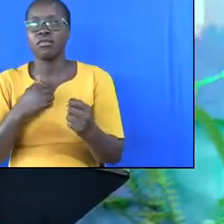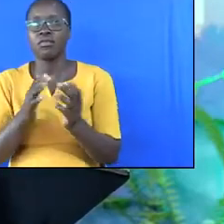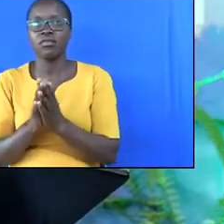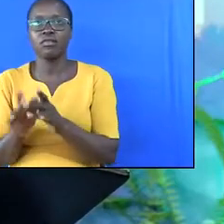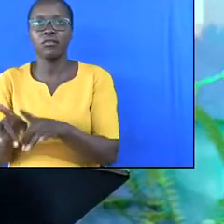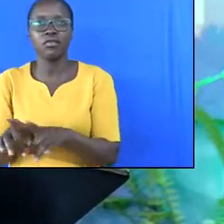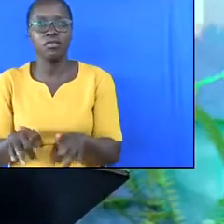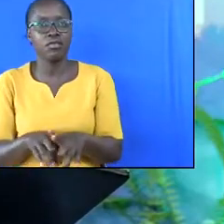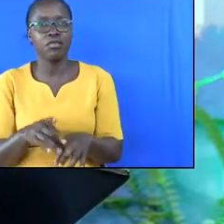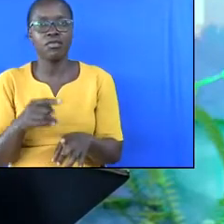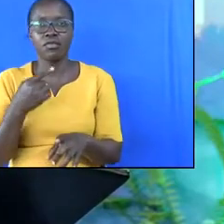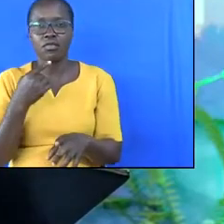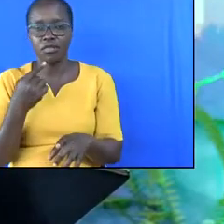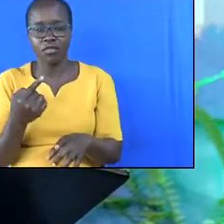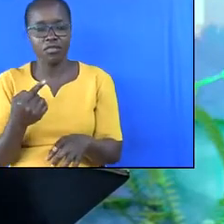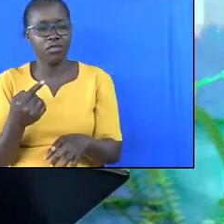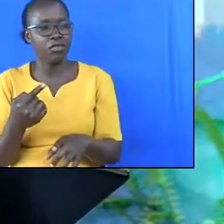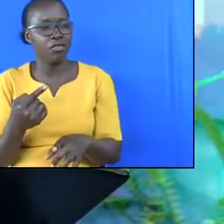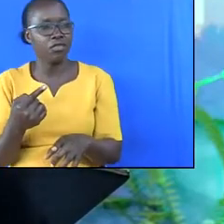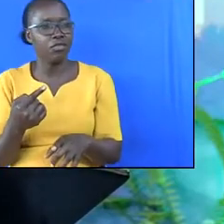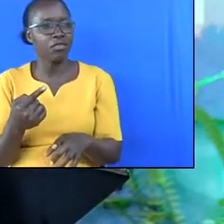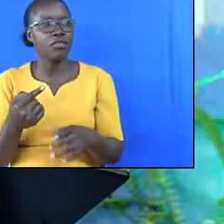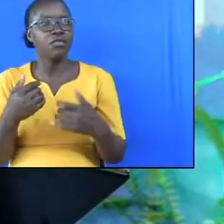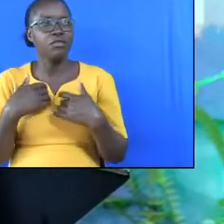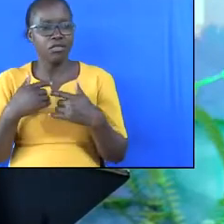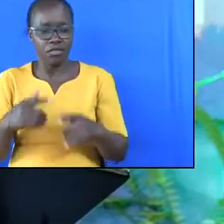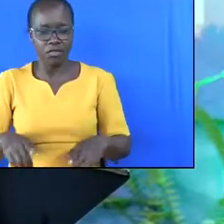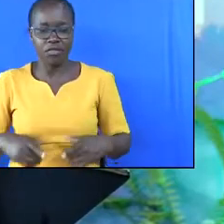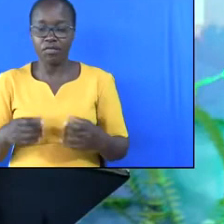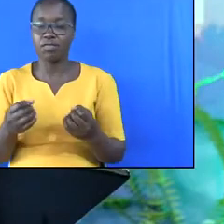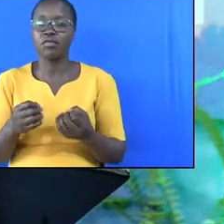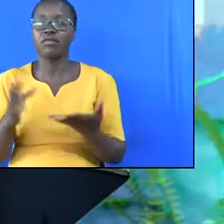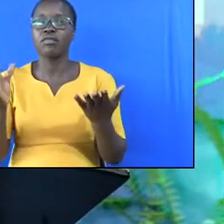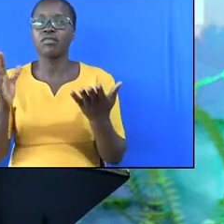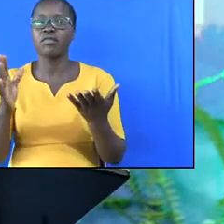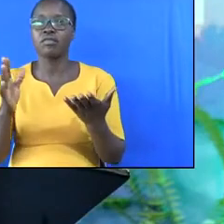Jesus said I have come that you might have life and have it more abundantly.